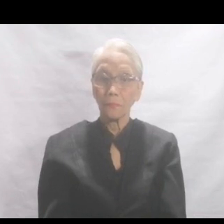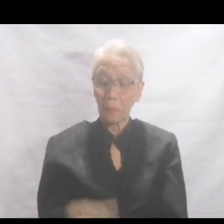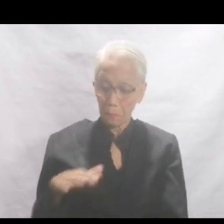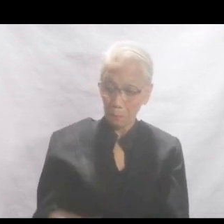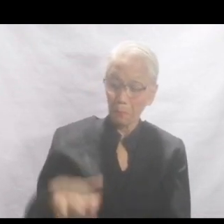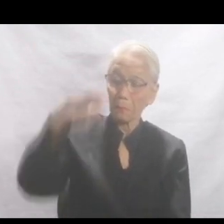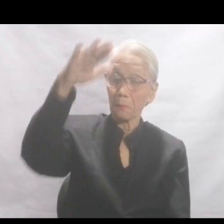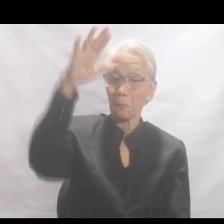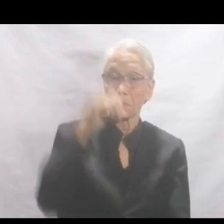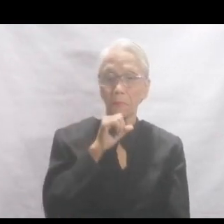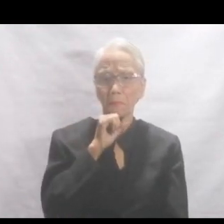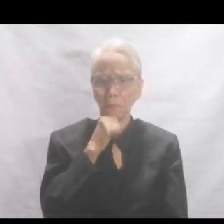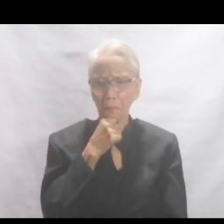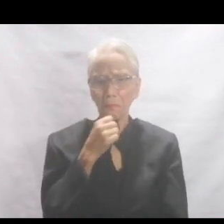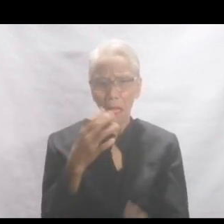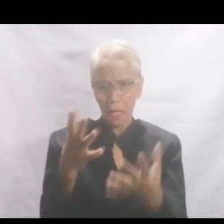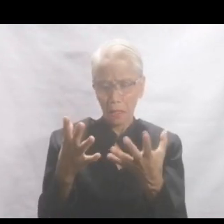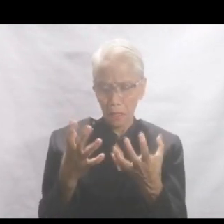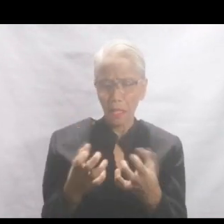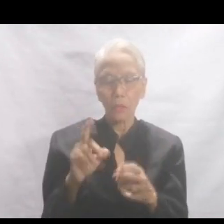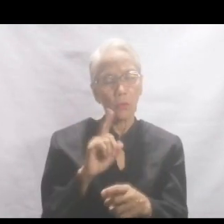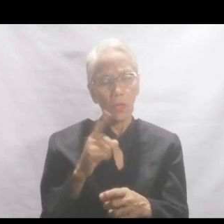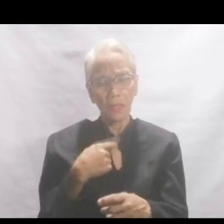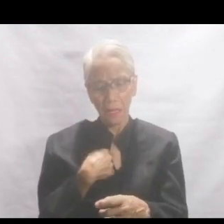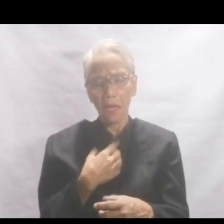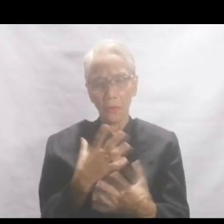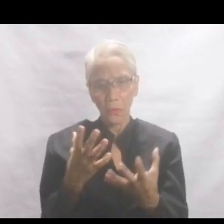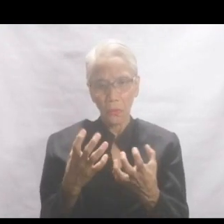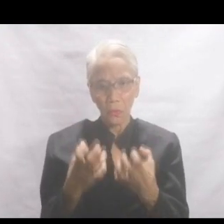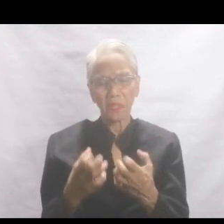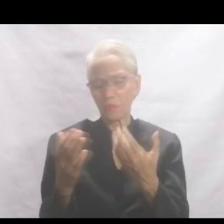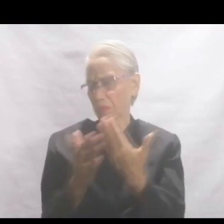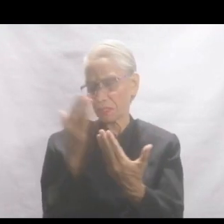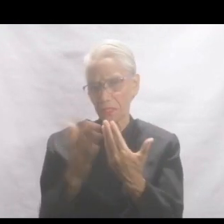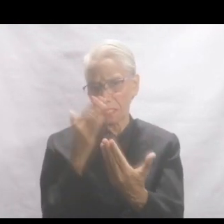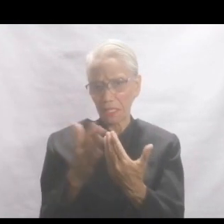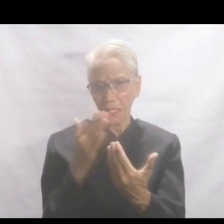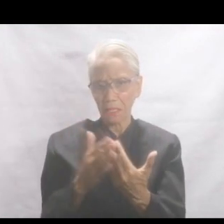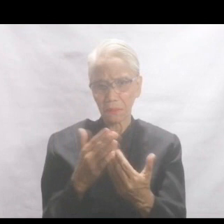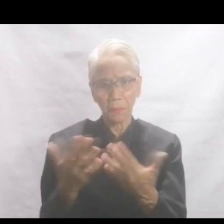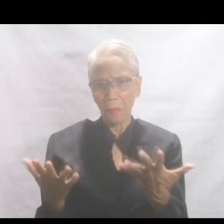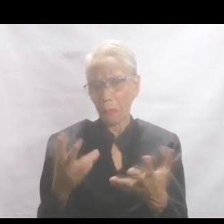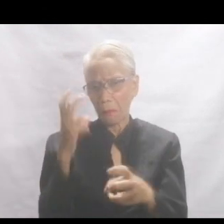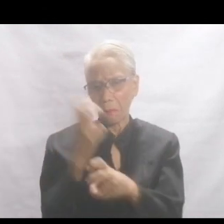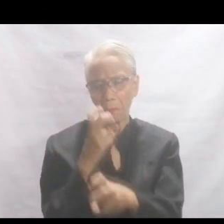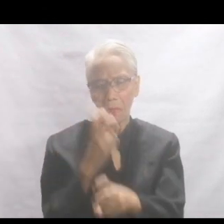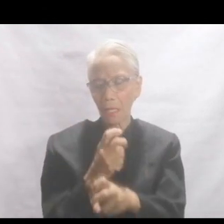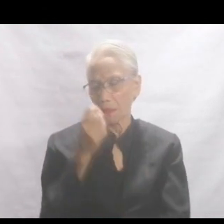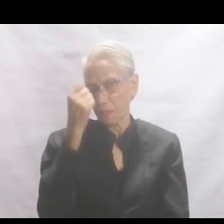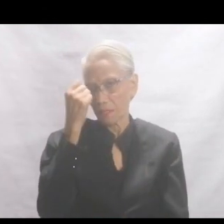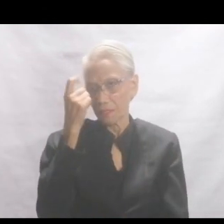As I grew older, getting what I wanted became less easy. This was hard to